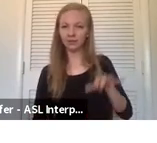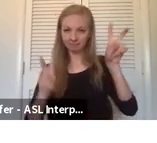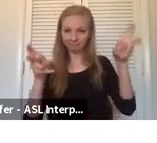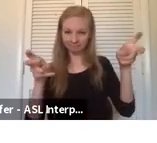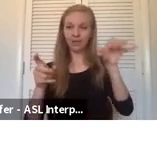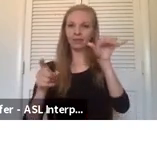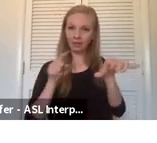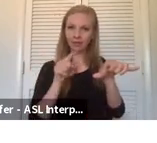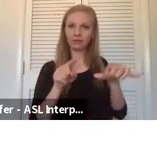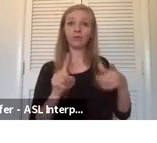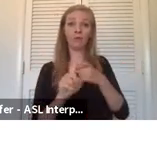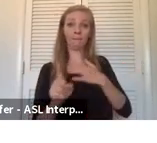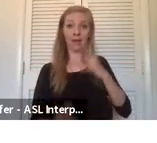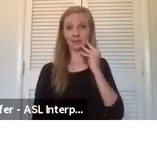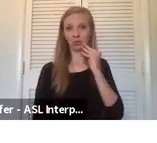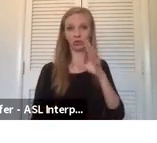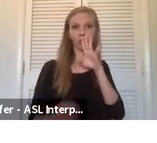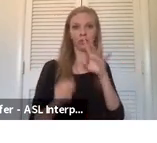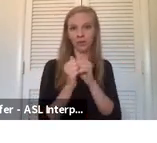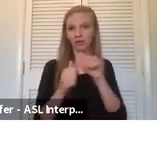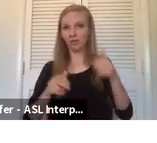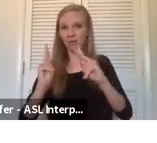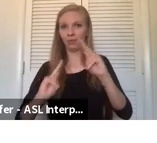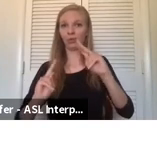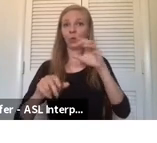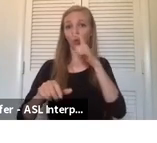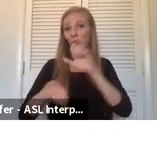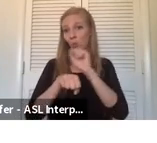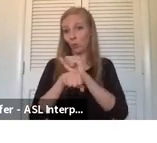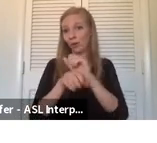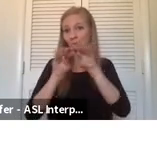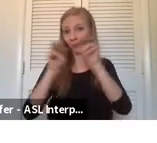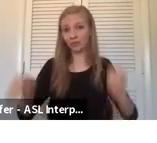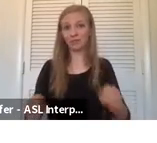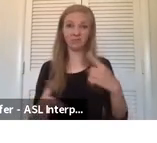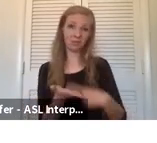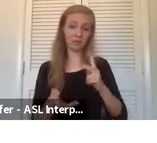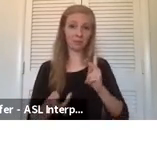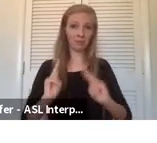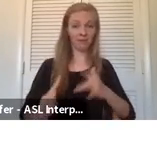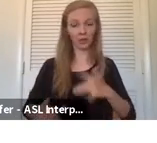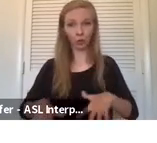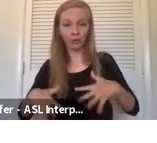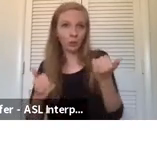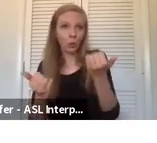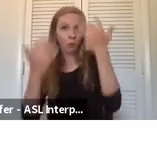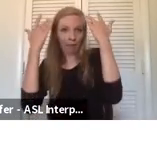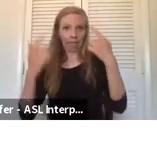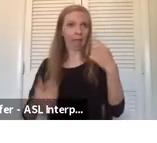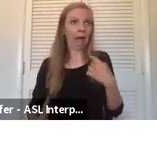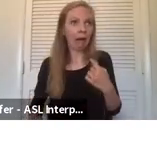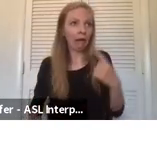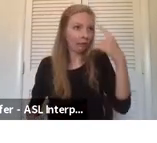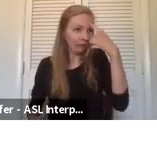personal experience, talking to other people working in museums, people get nervous and feel overwhelmed, thinking that they have to replicate